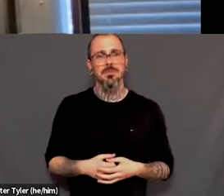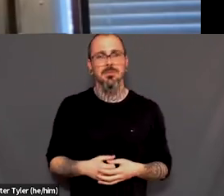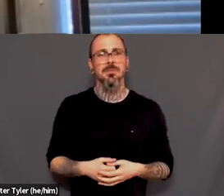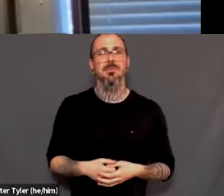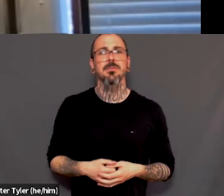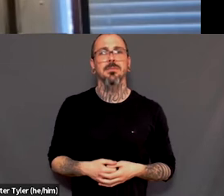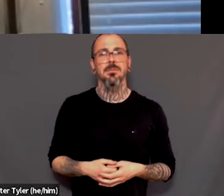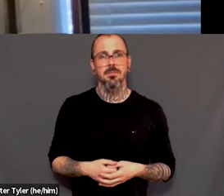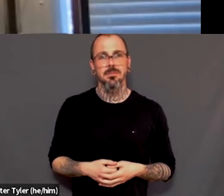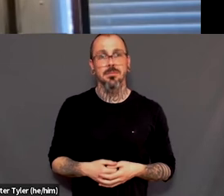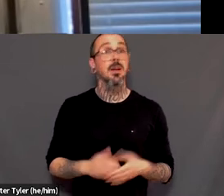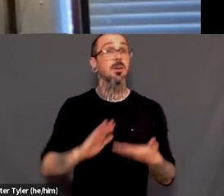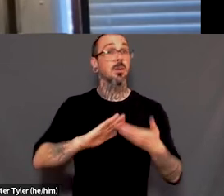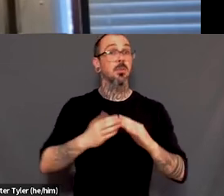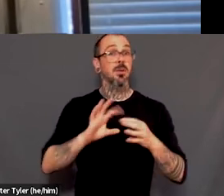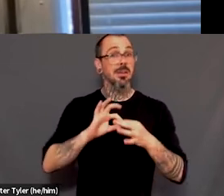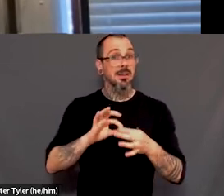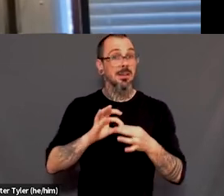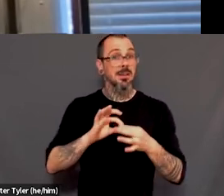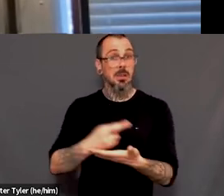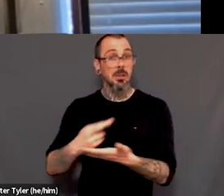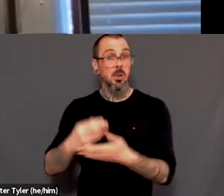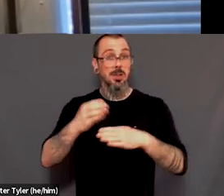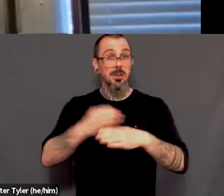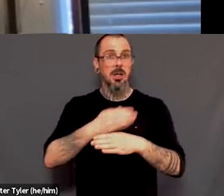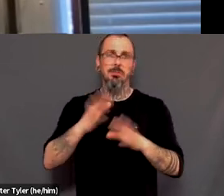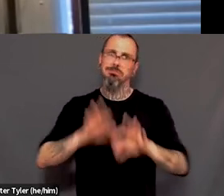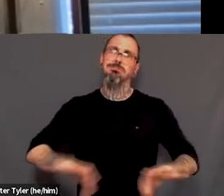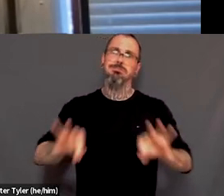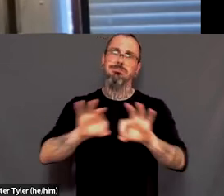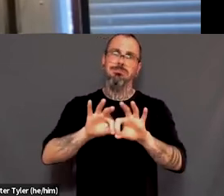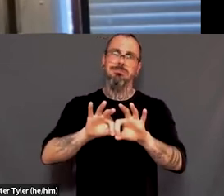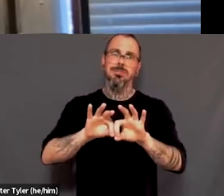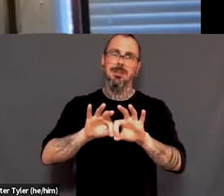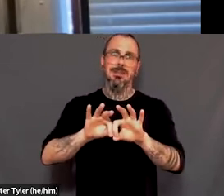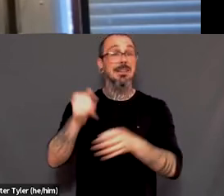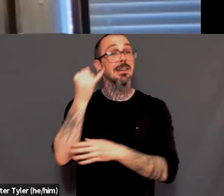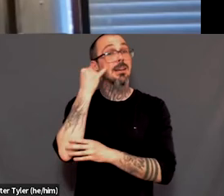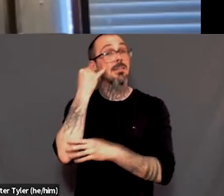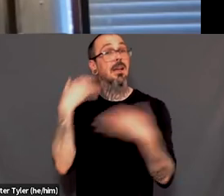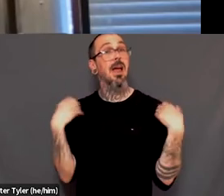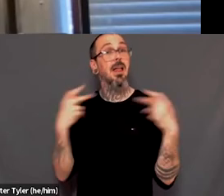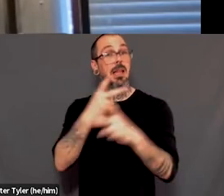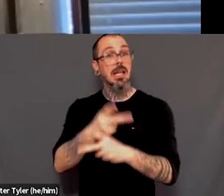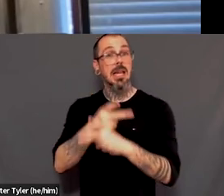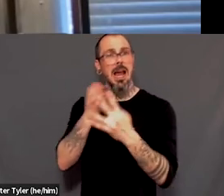connections and resources is very essential to navigating healthcare because, um,